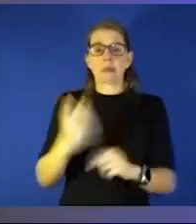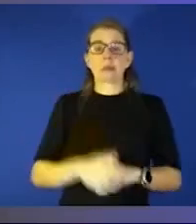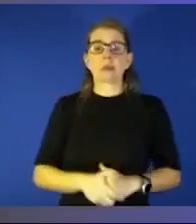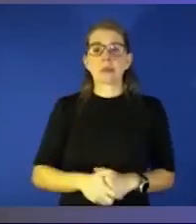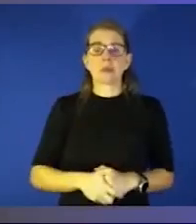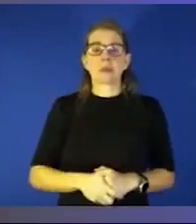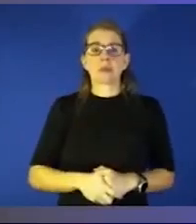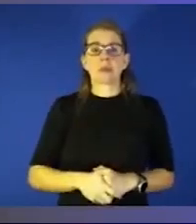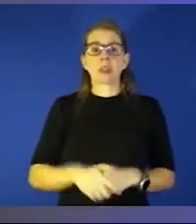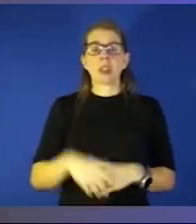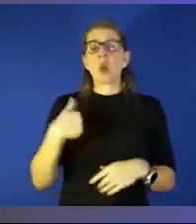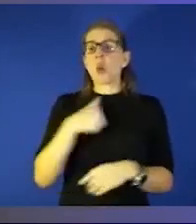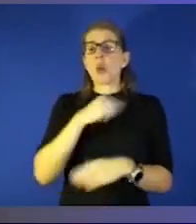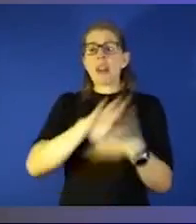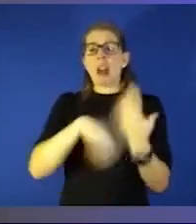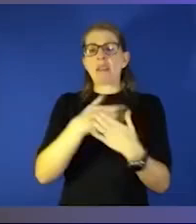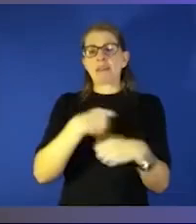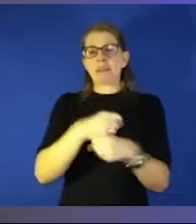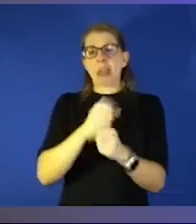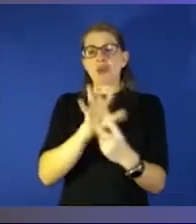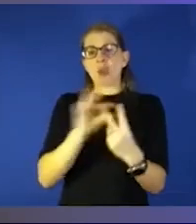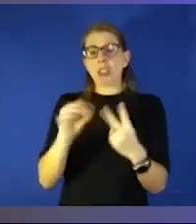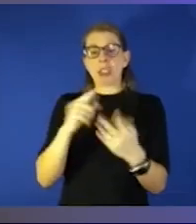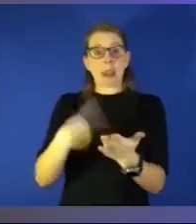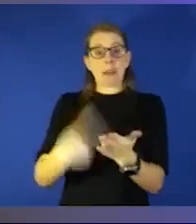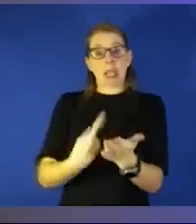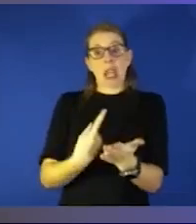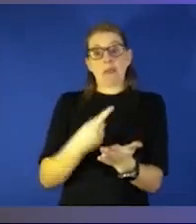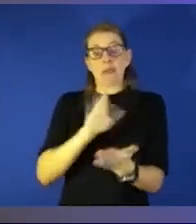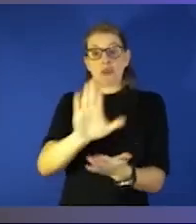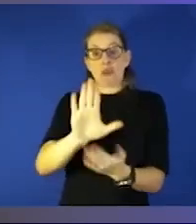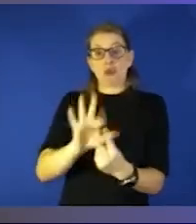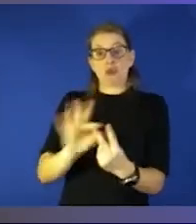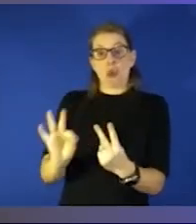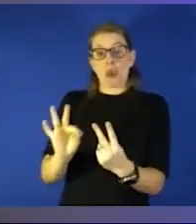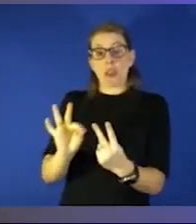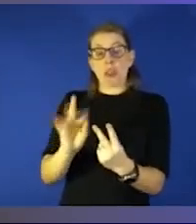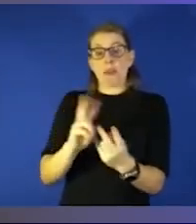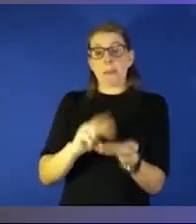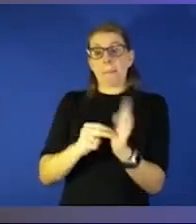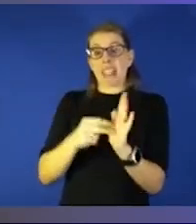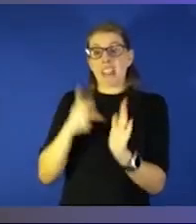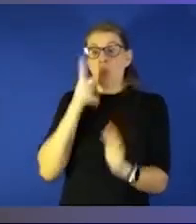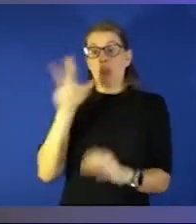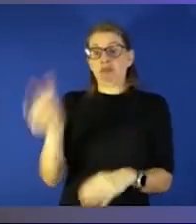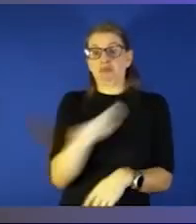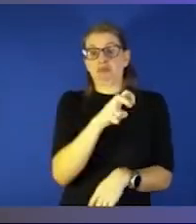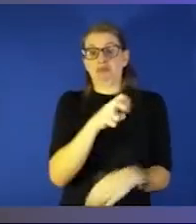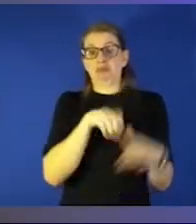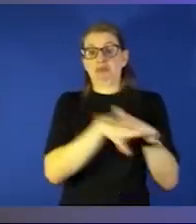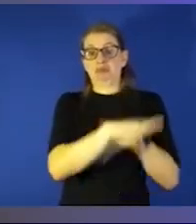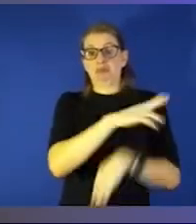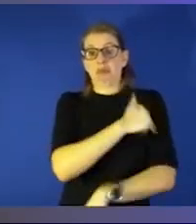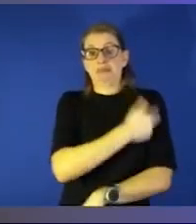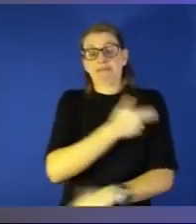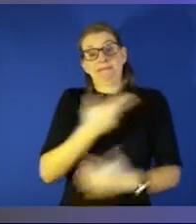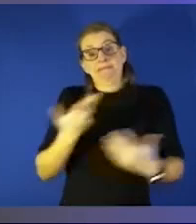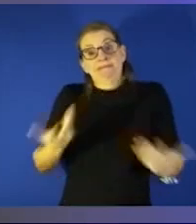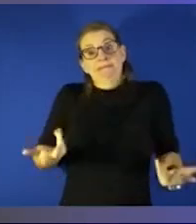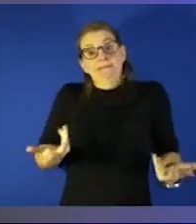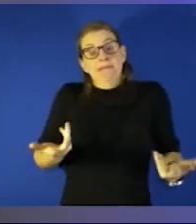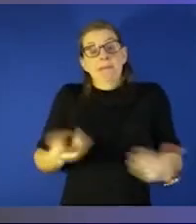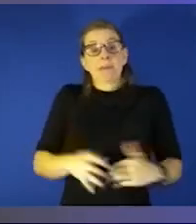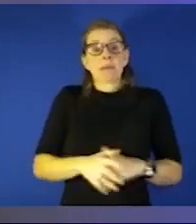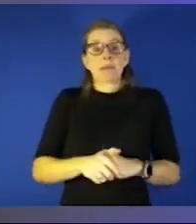choices and sometimes your choice is going to lead you to the hospital you know and if